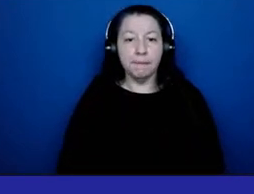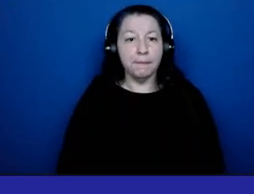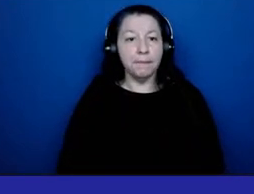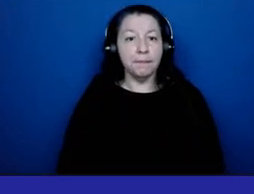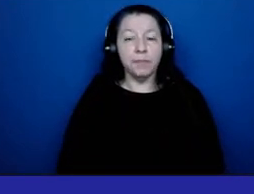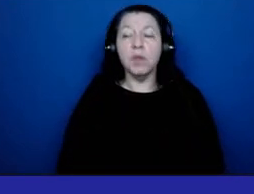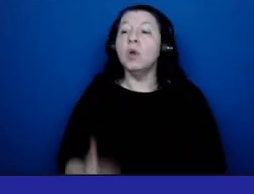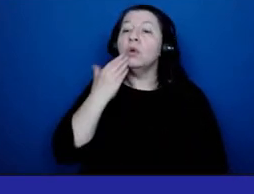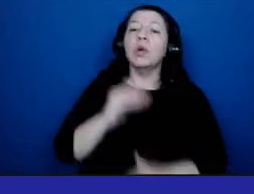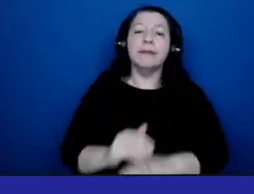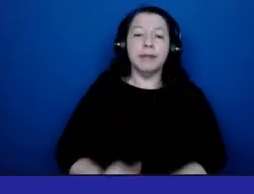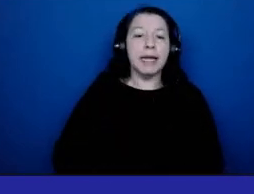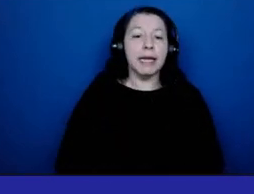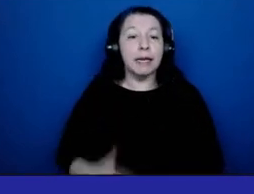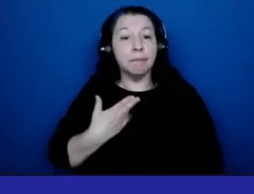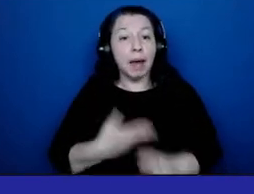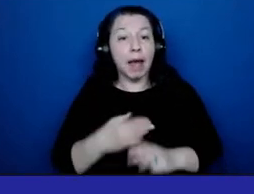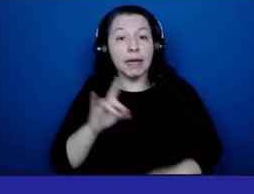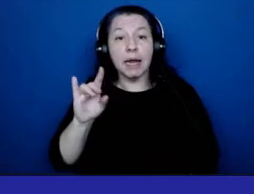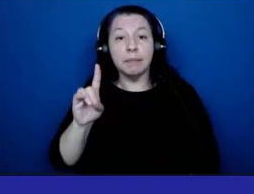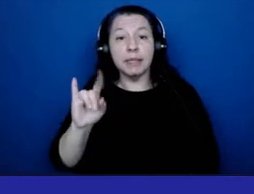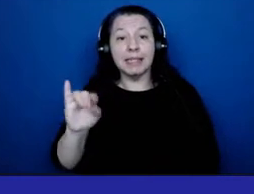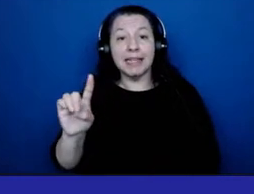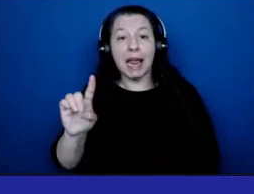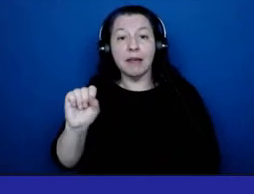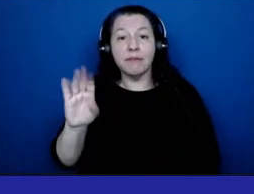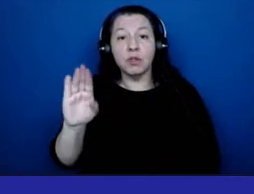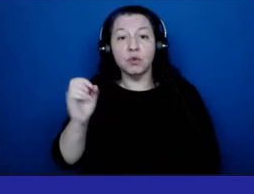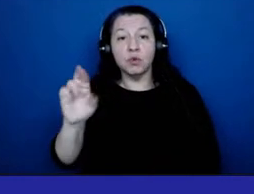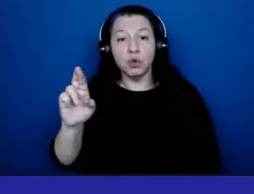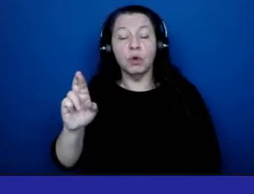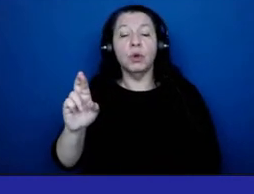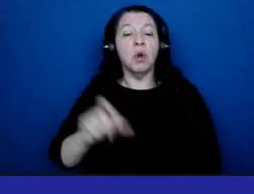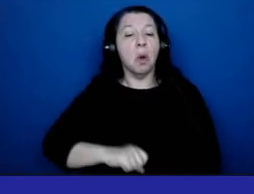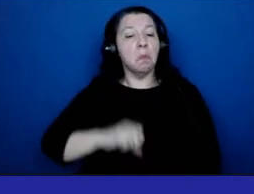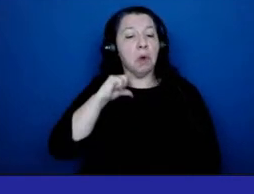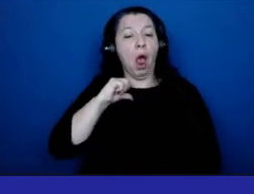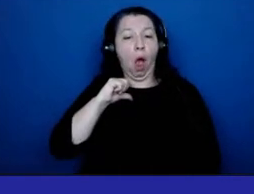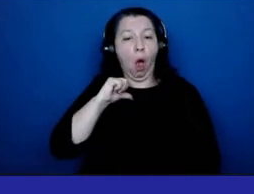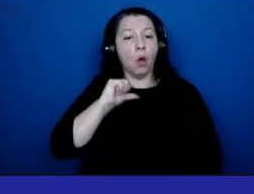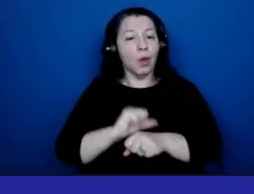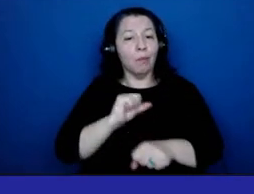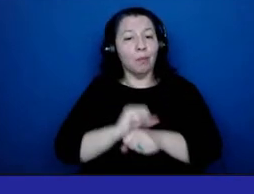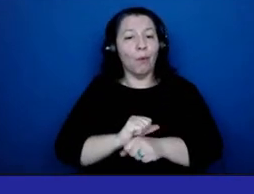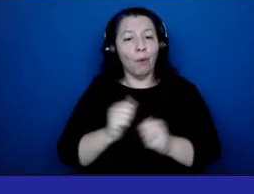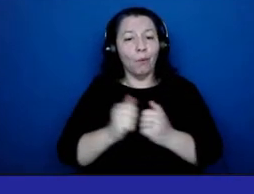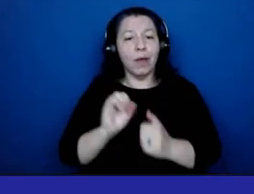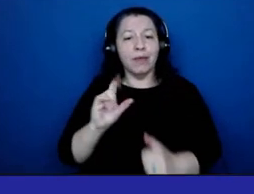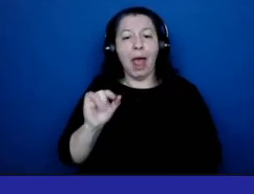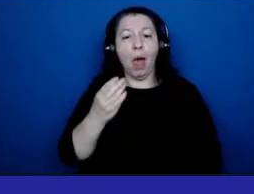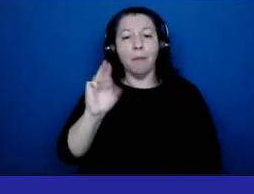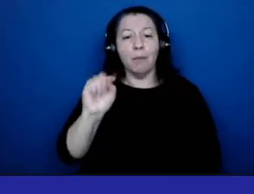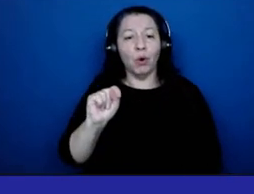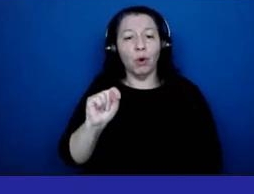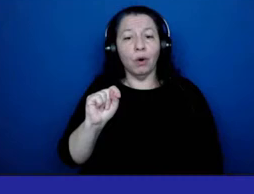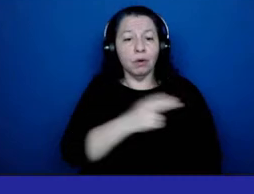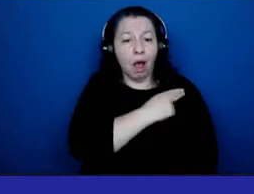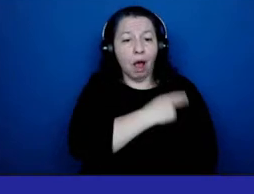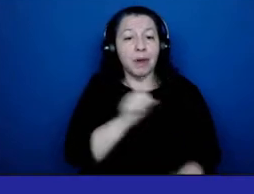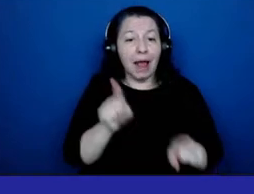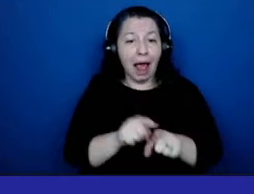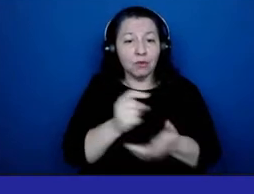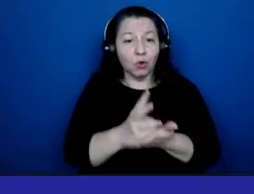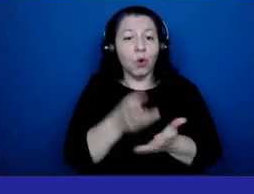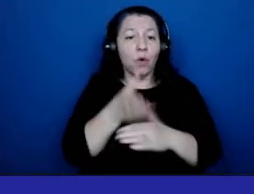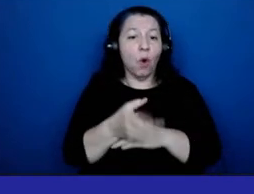Good evening. My name is David Sucher, and I've been proudly employed by Elmhurst Hospital as a social worker for over two years on our ACT